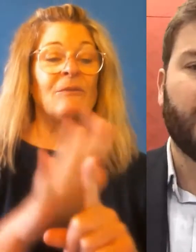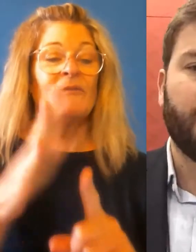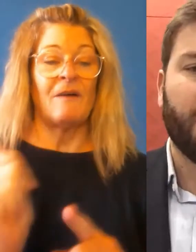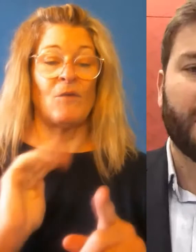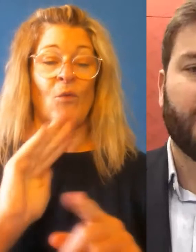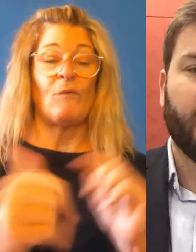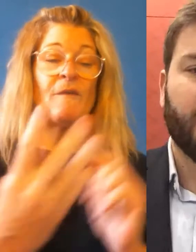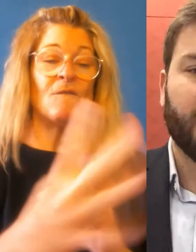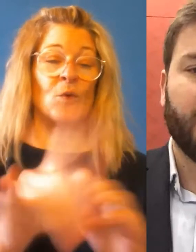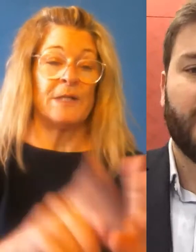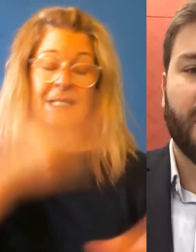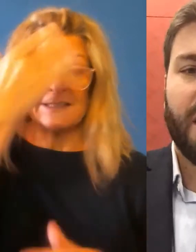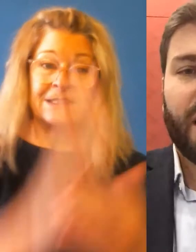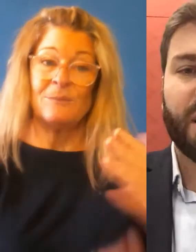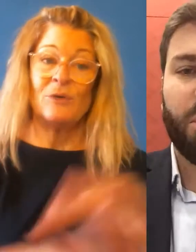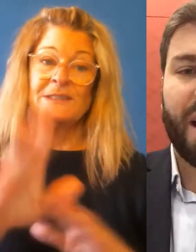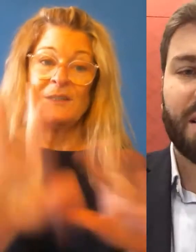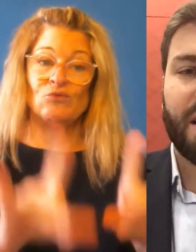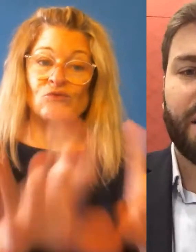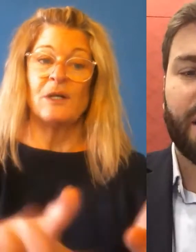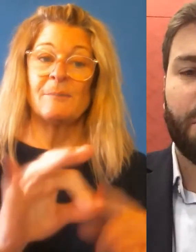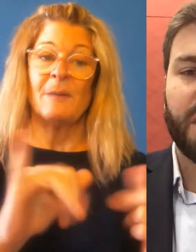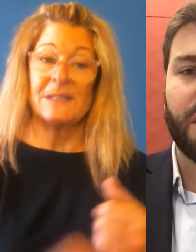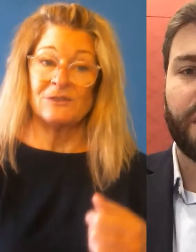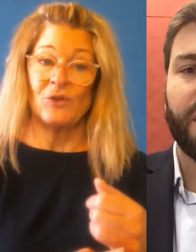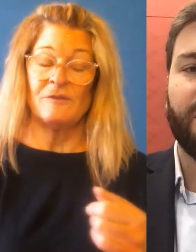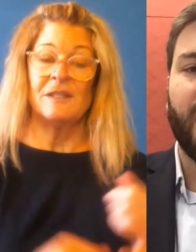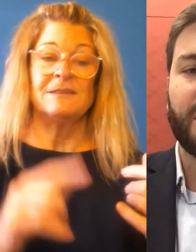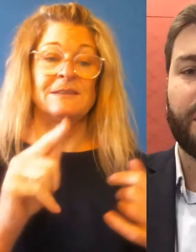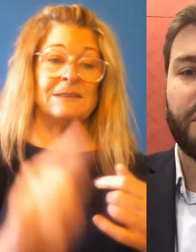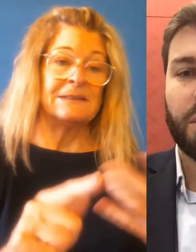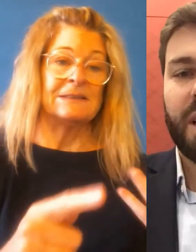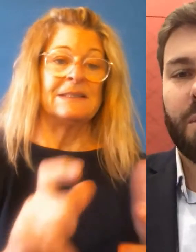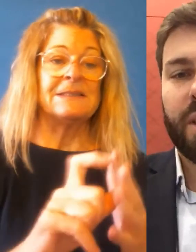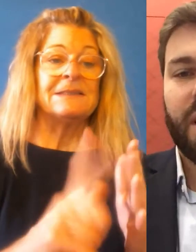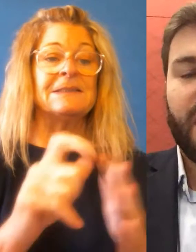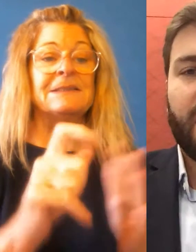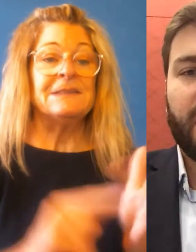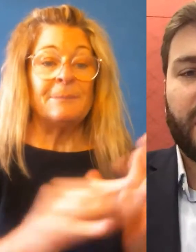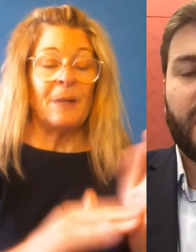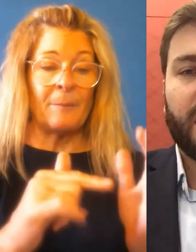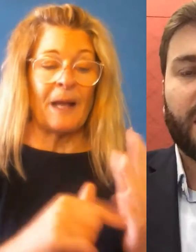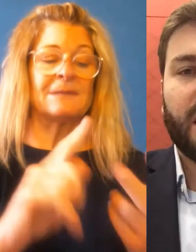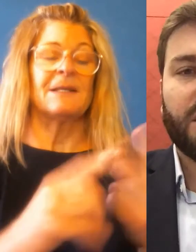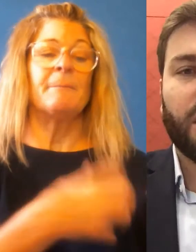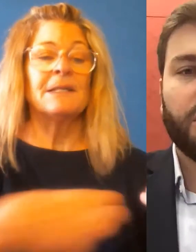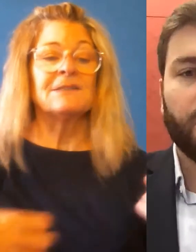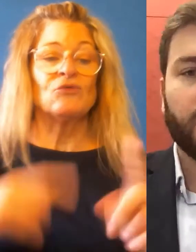Australian public service as a diplomat. And then in a, ministerial advisor, and of course, then with the, uh,